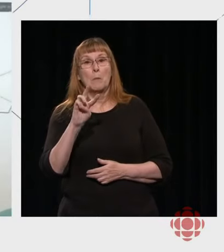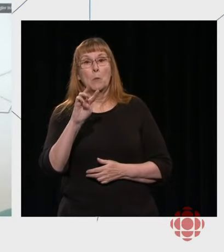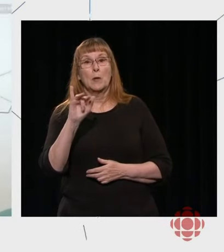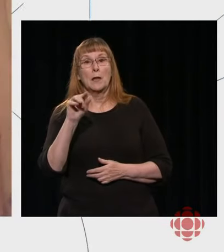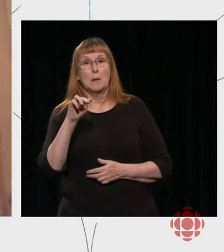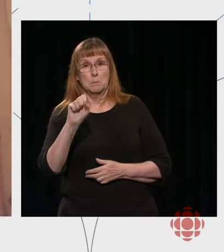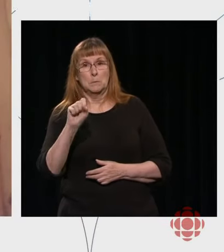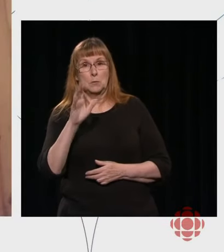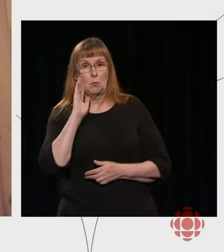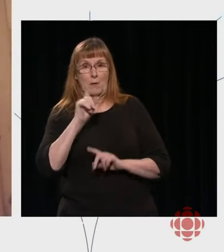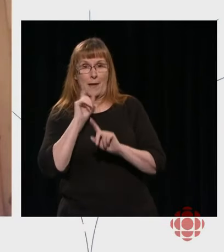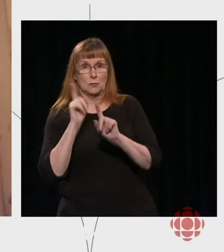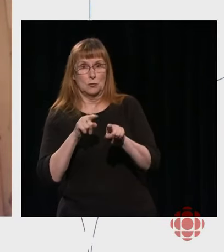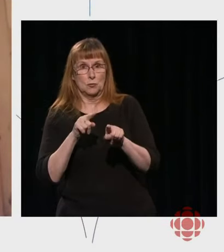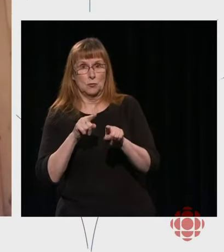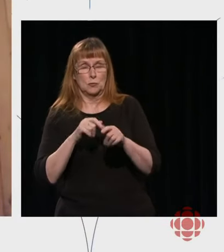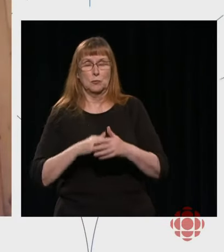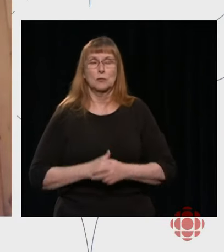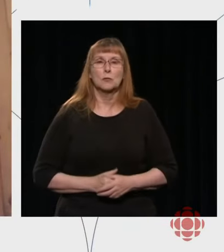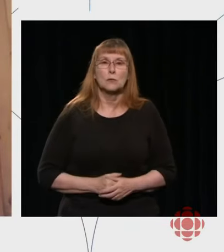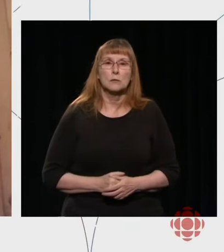& Politics show.